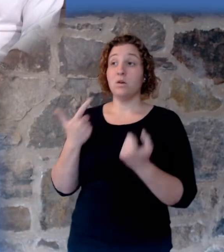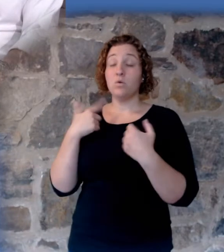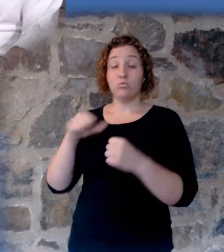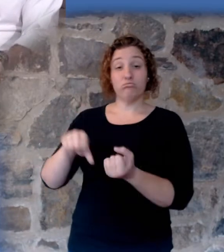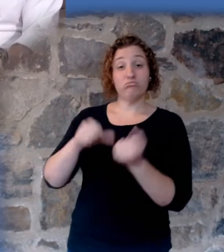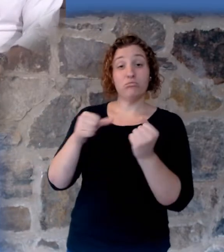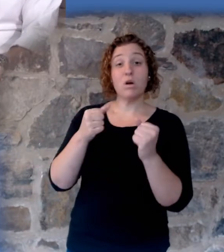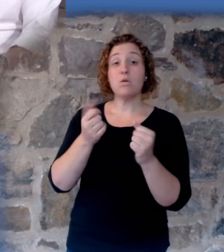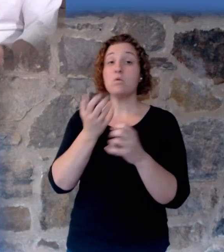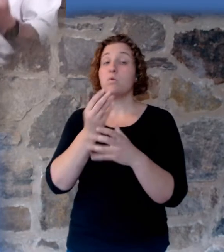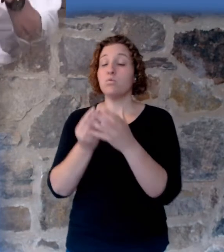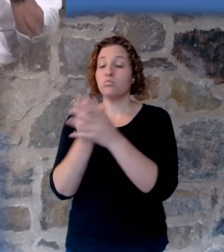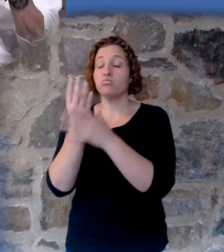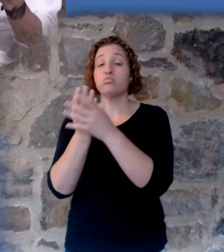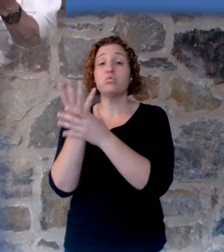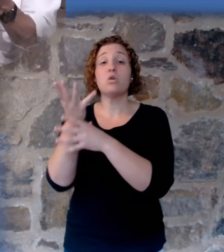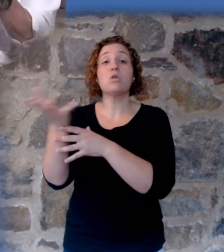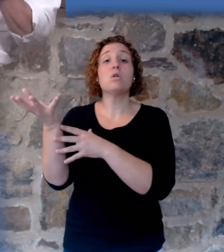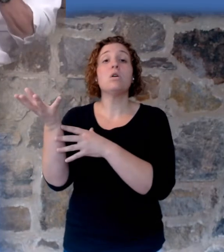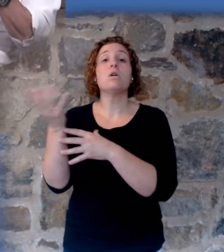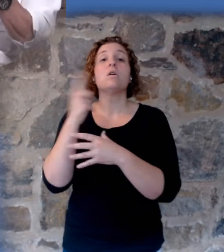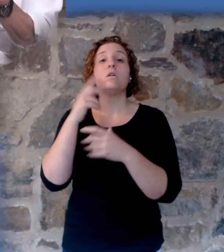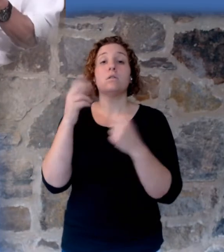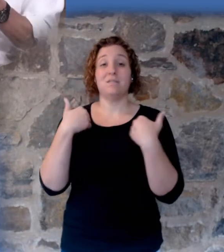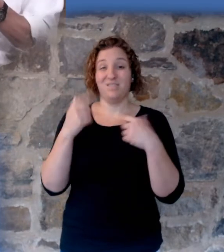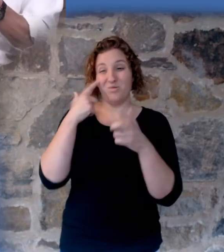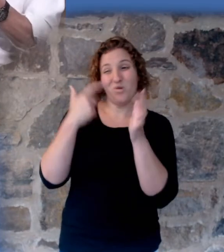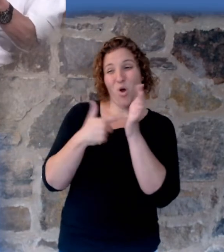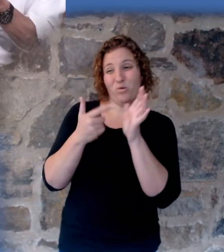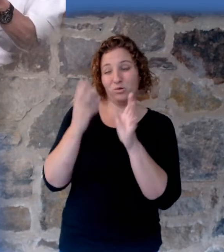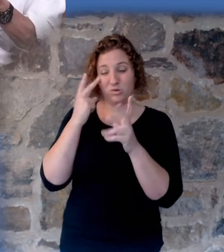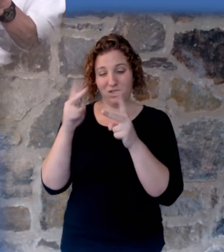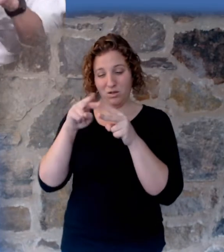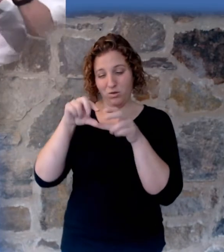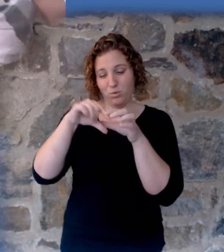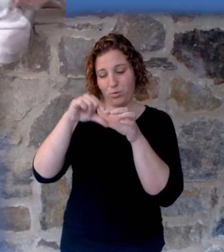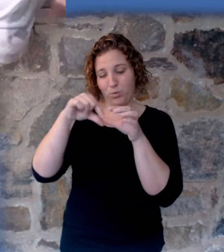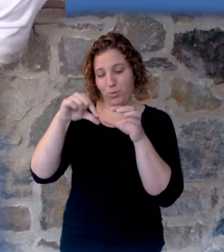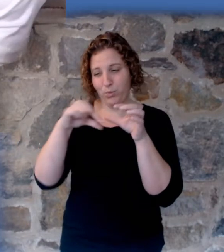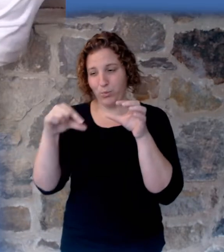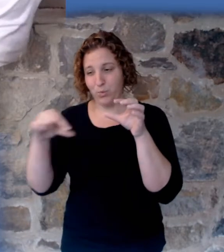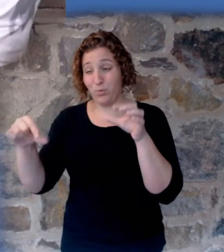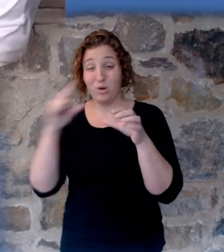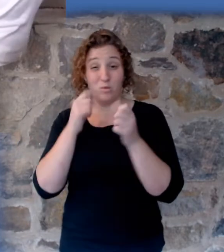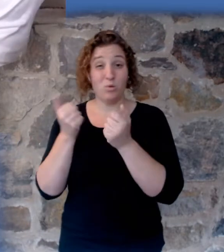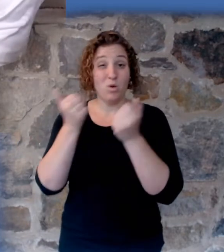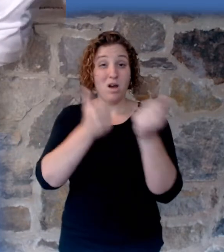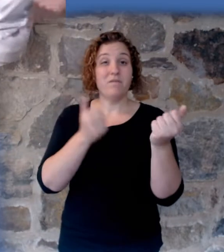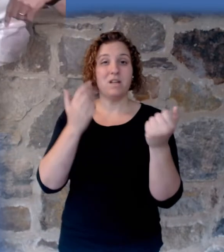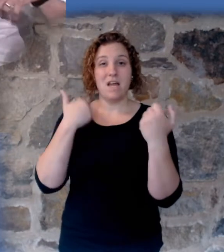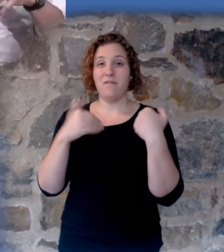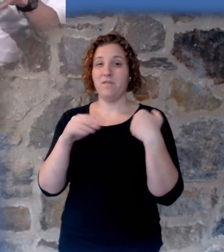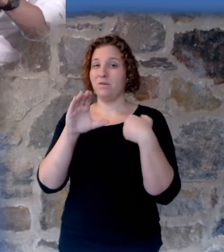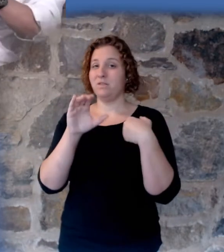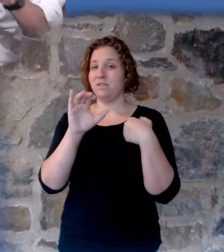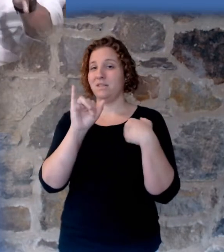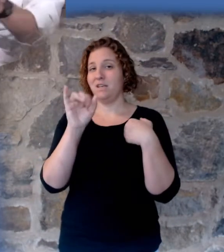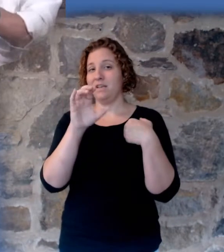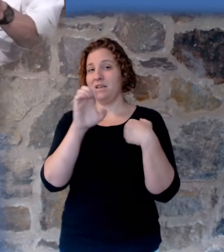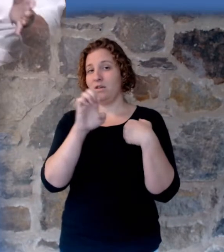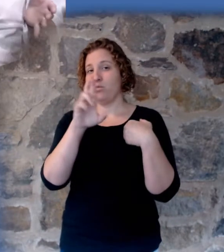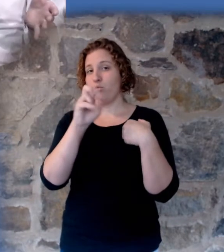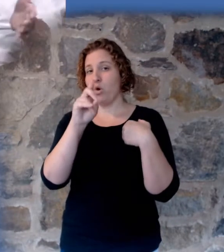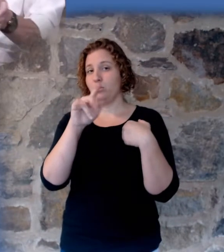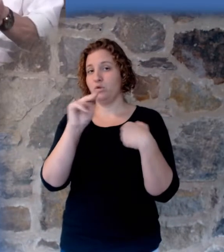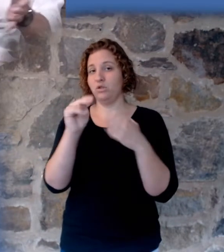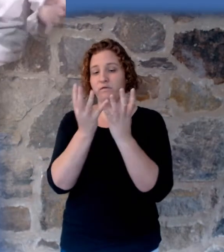If you have, how many noticed you've got erosion, you've got channeling. If you're driving by a development, they've got those erosion fences out, runoff fences, and you can see where it's